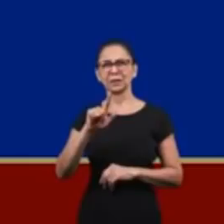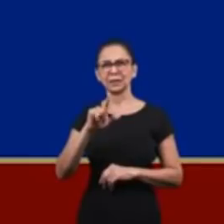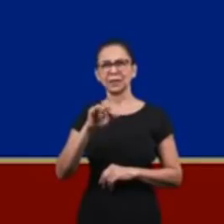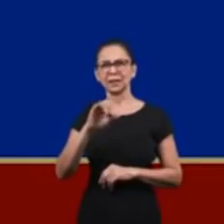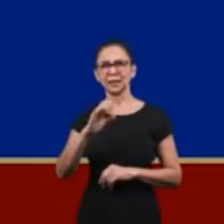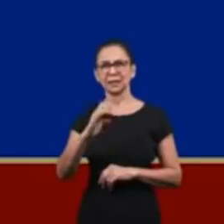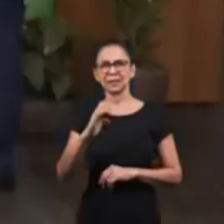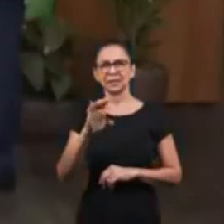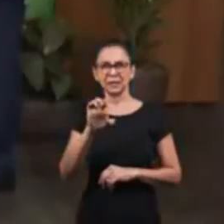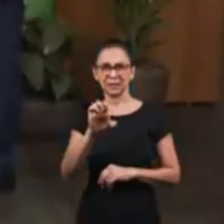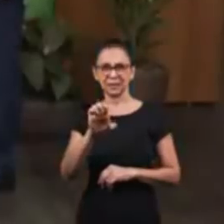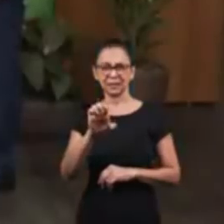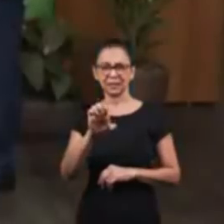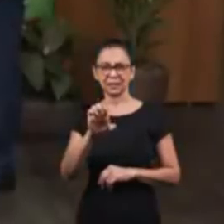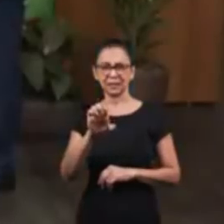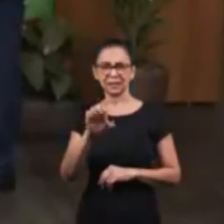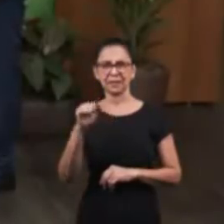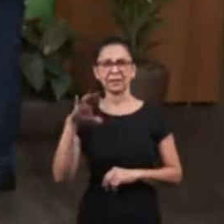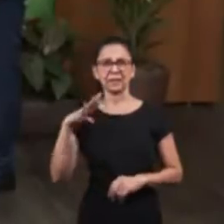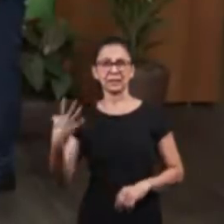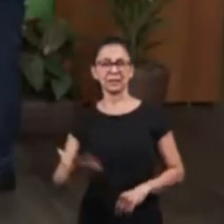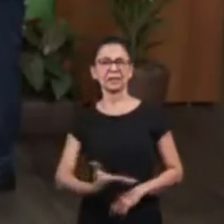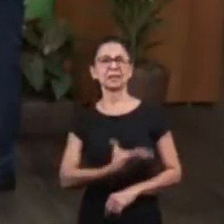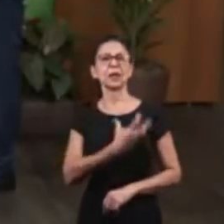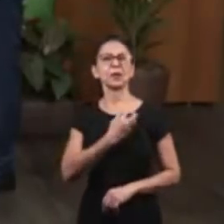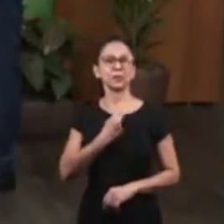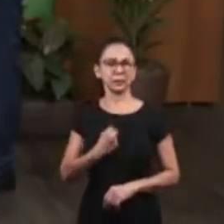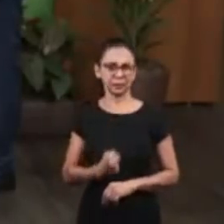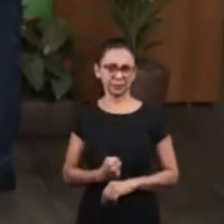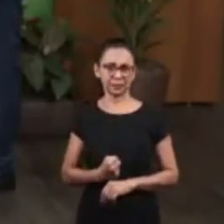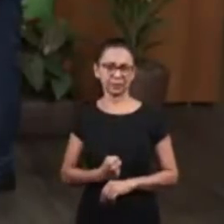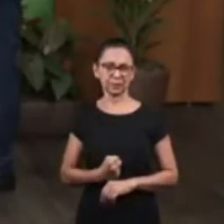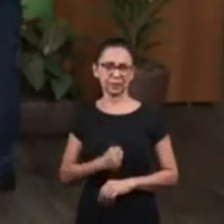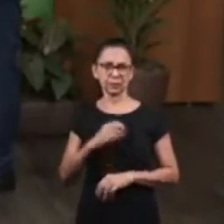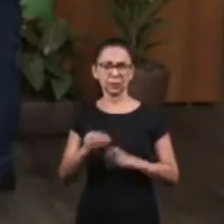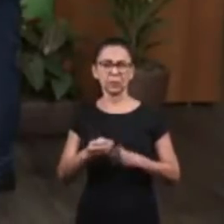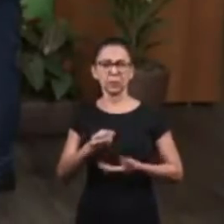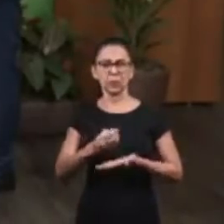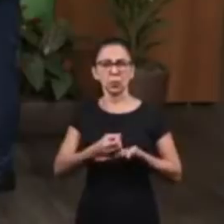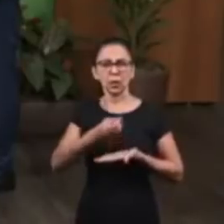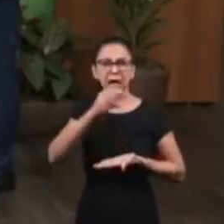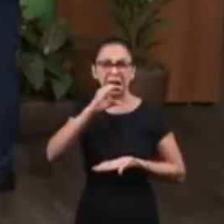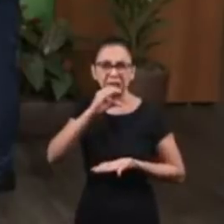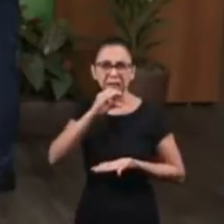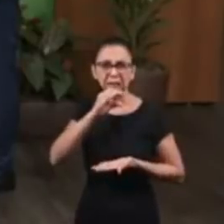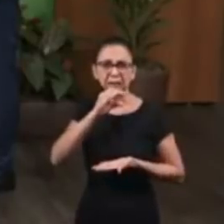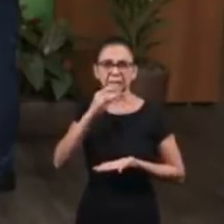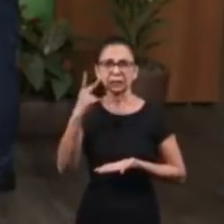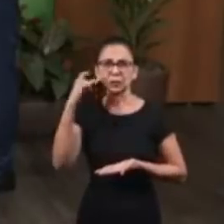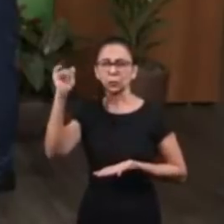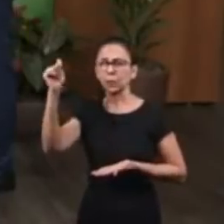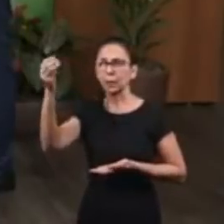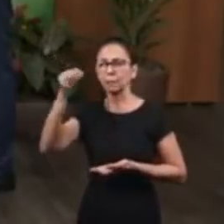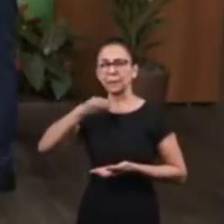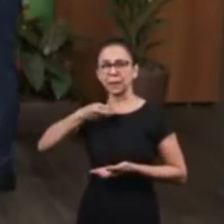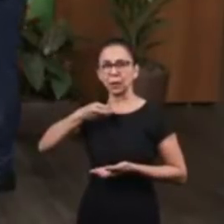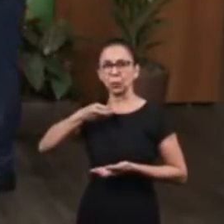salvation. Because Jesus himself said that, Would I not take the cup that my Father gave me?